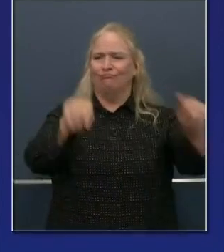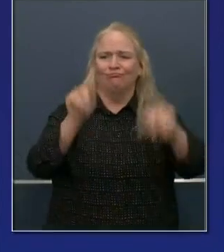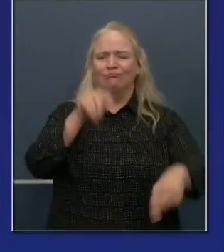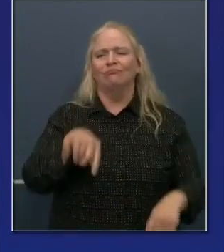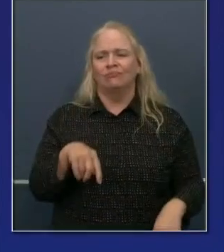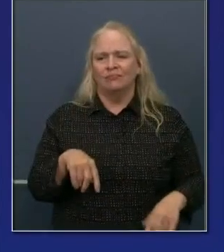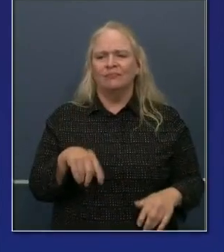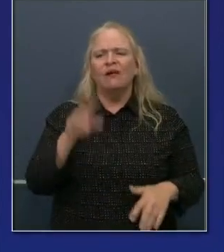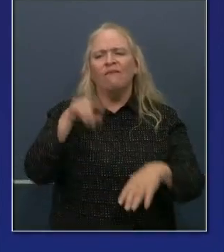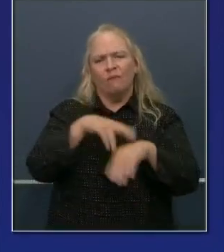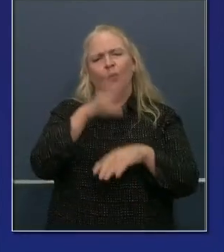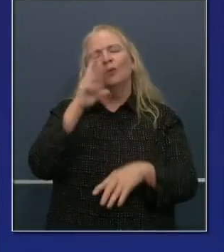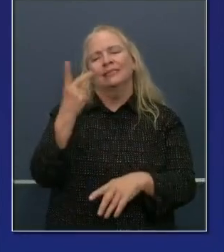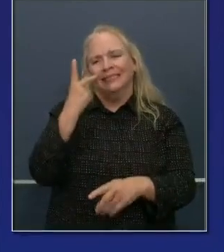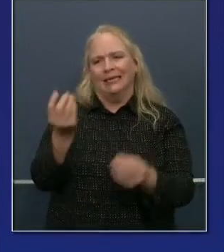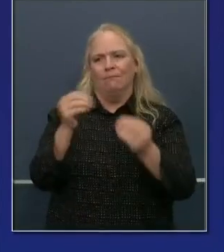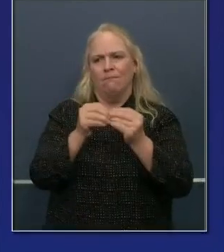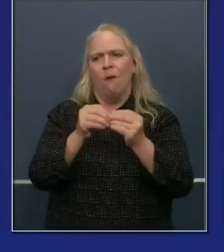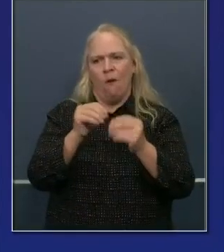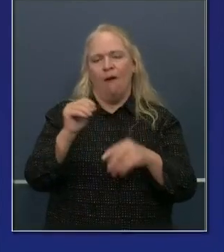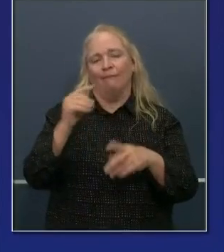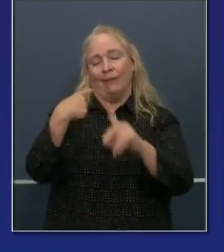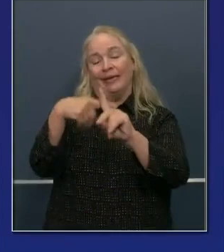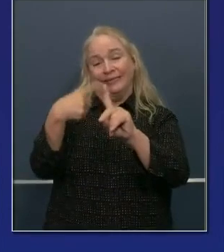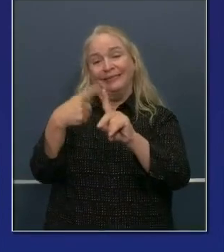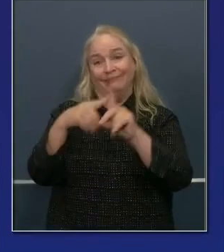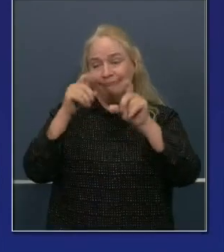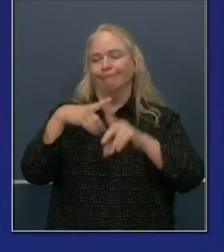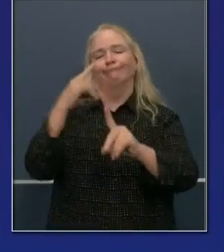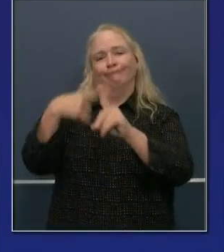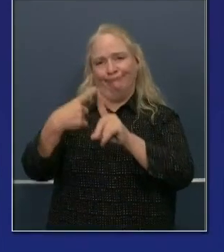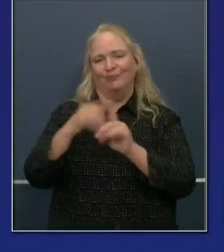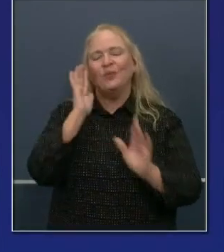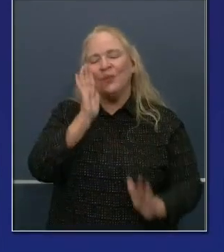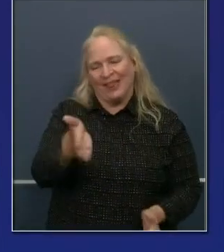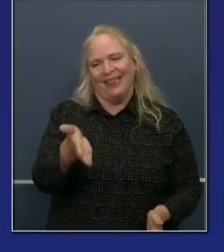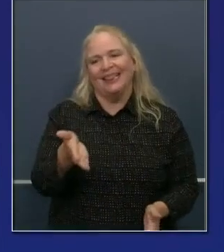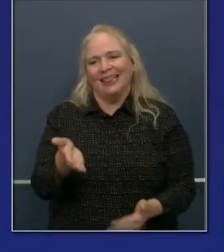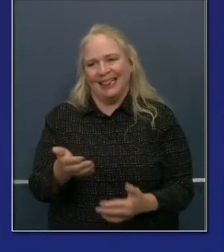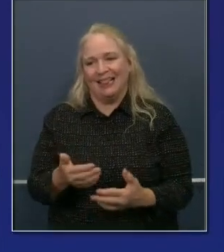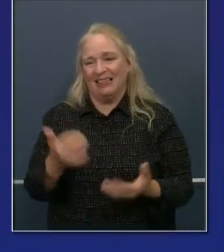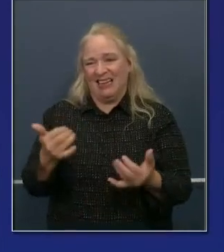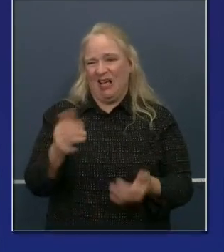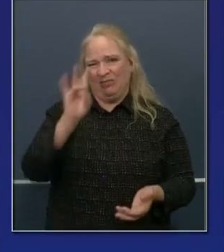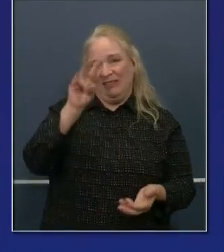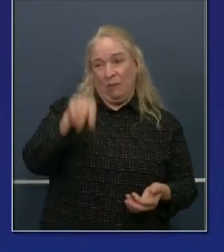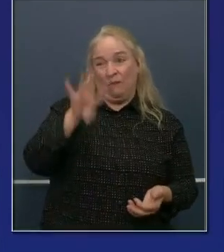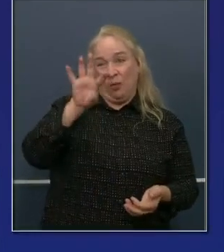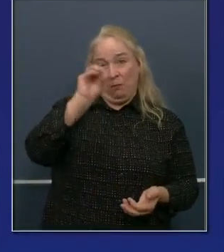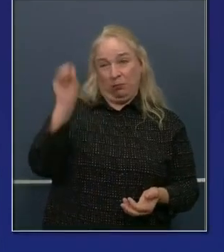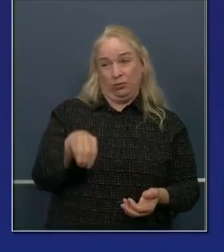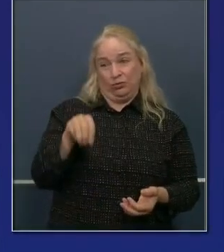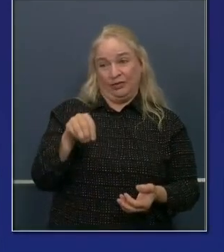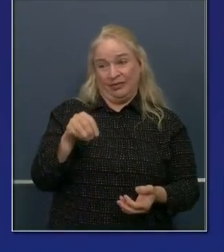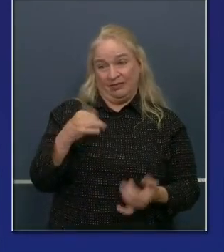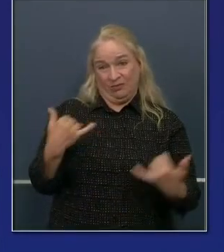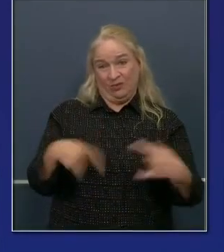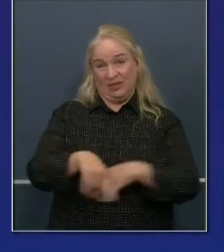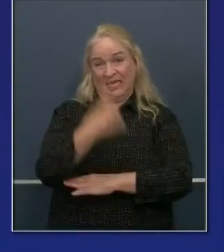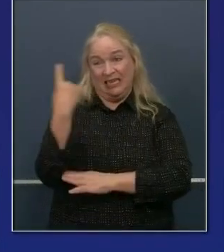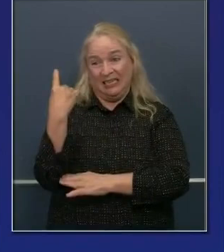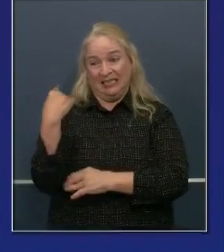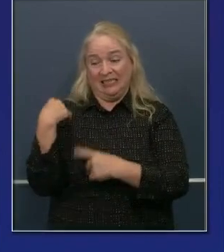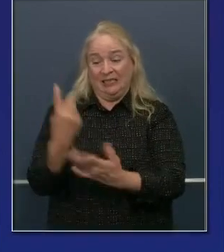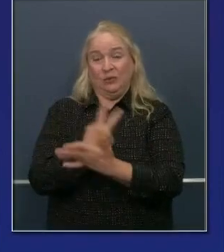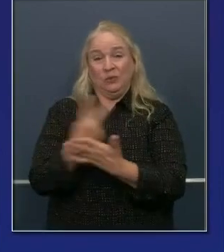has now settled in around 7.4 percent. In fact, specifically, over a 14-day period,